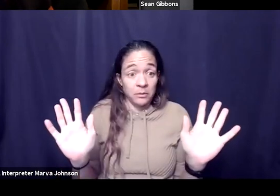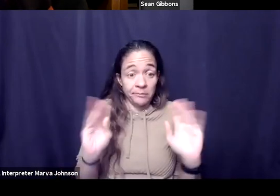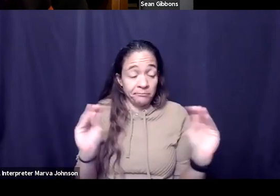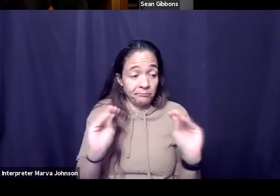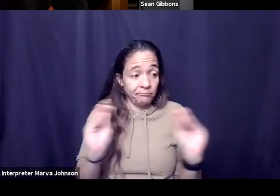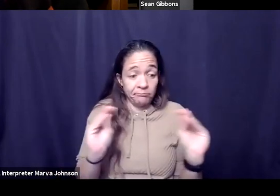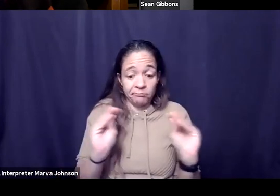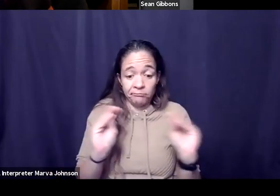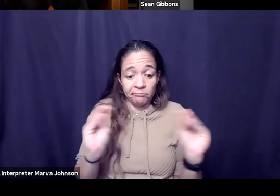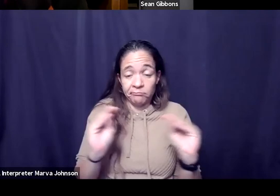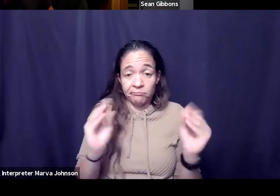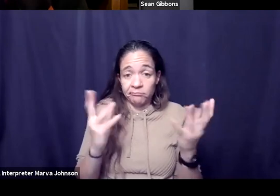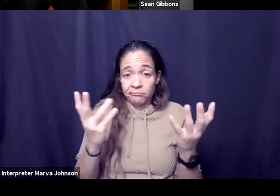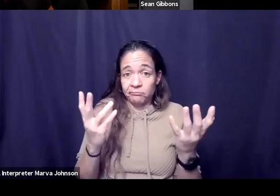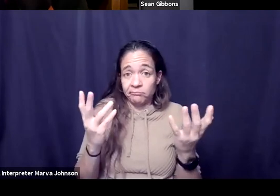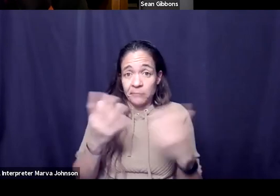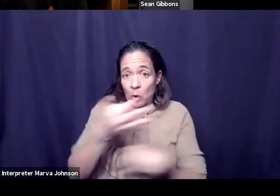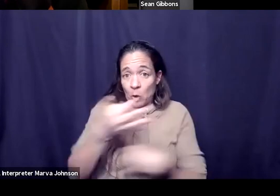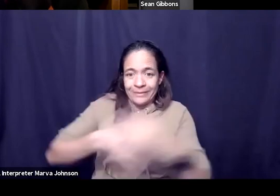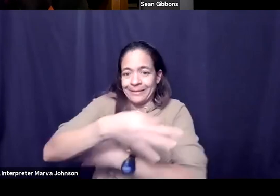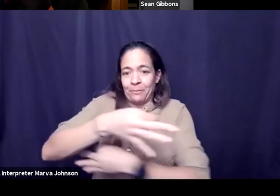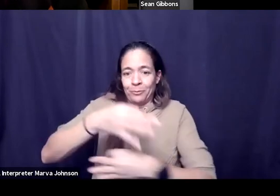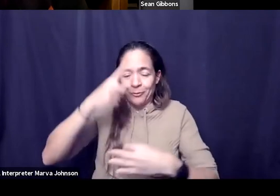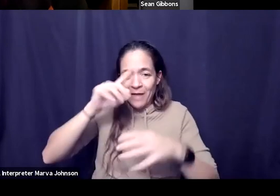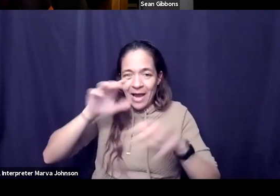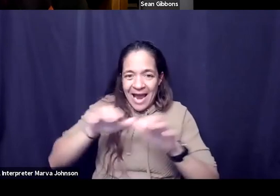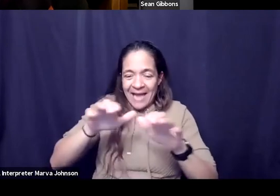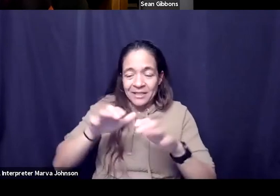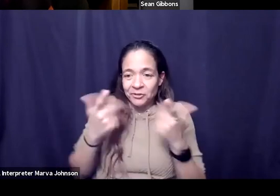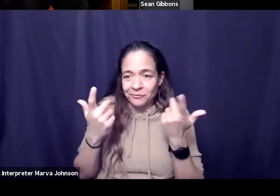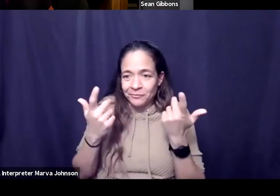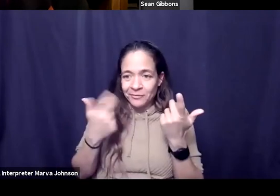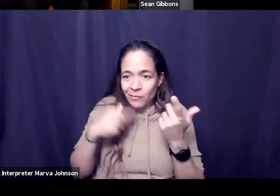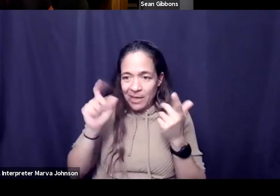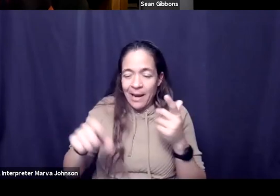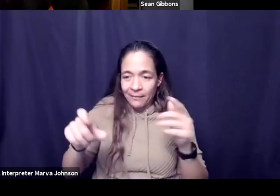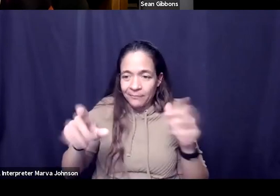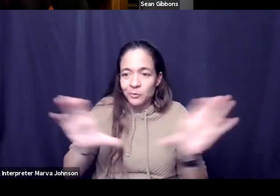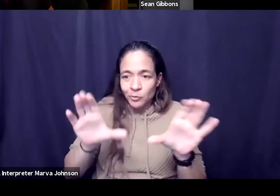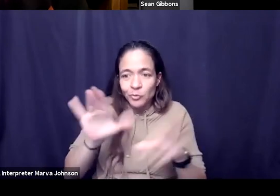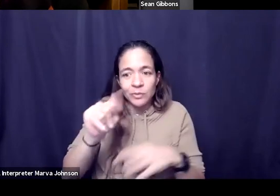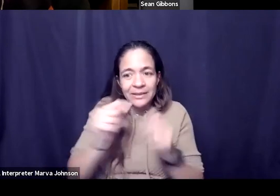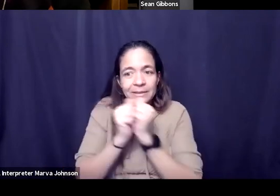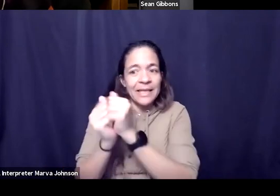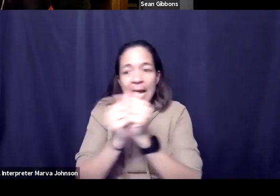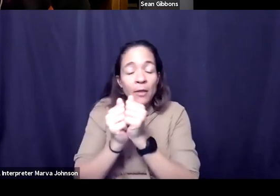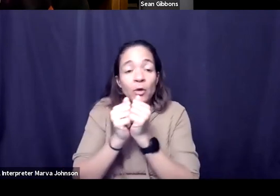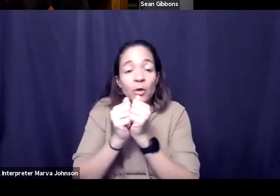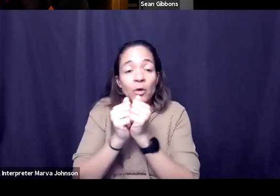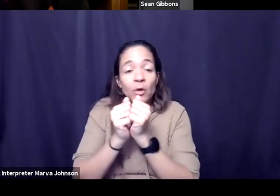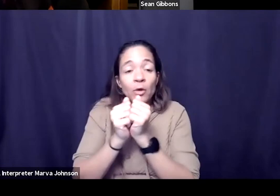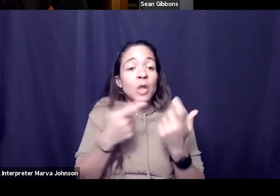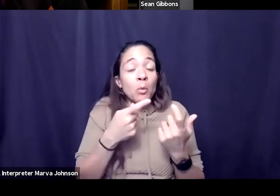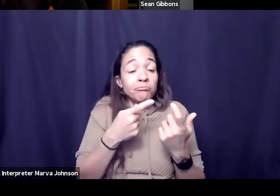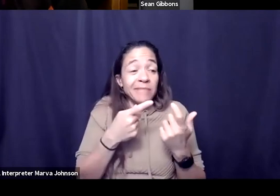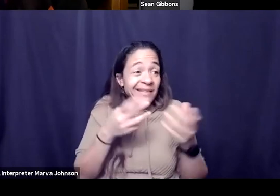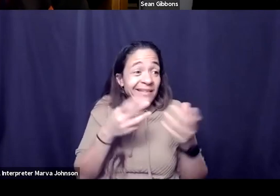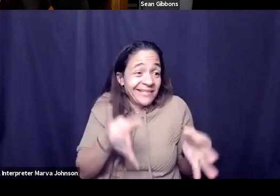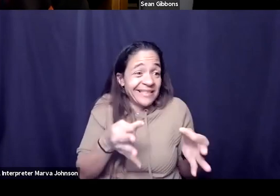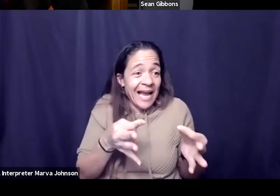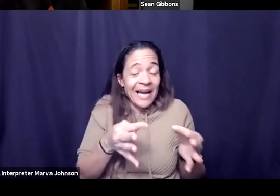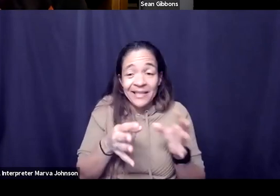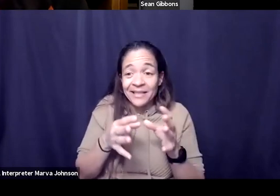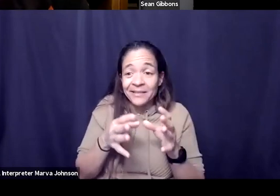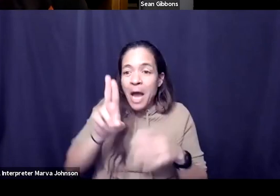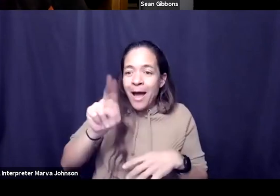substitute for actually doing something together and in this case they decided to host an unconference an event that